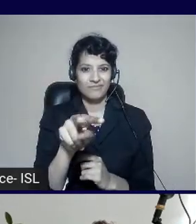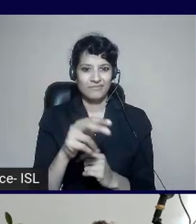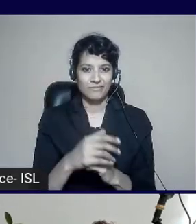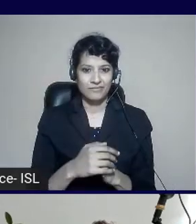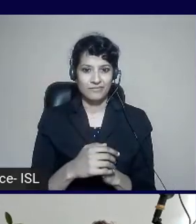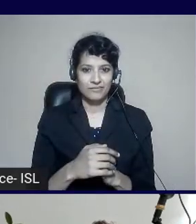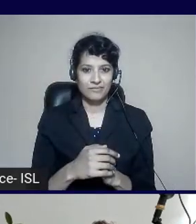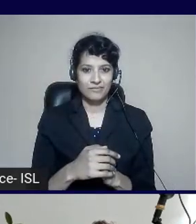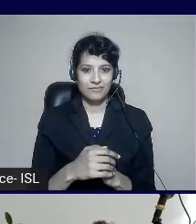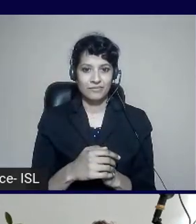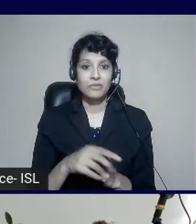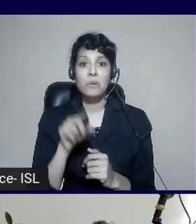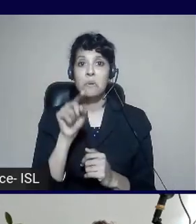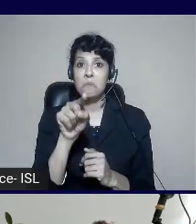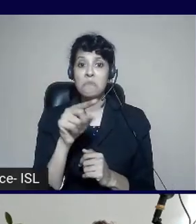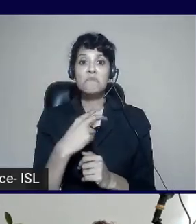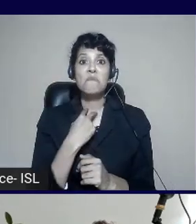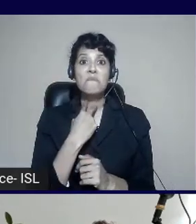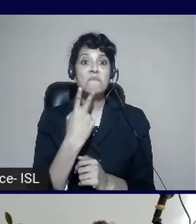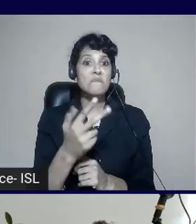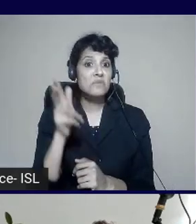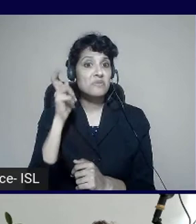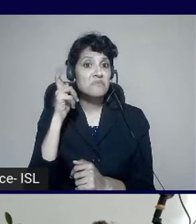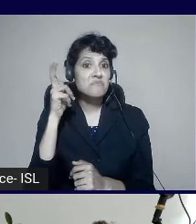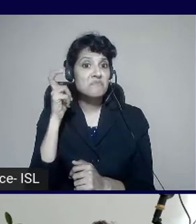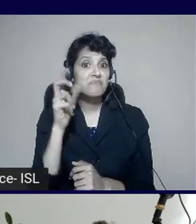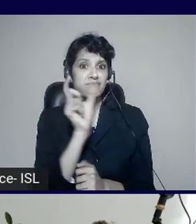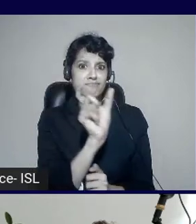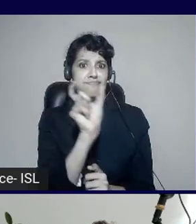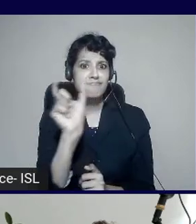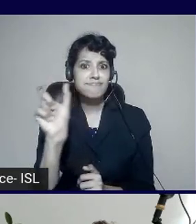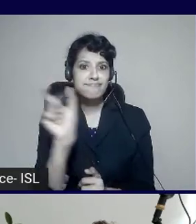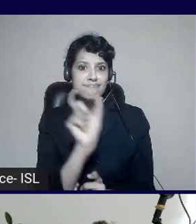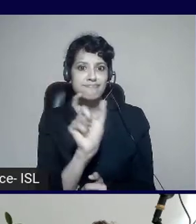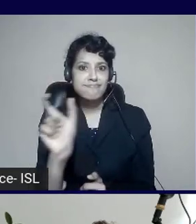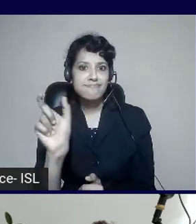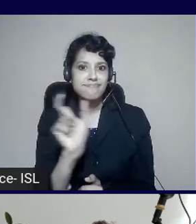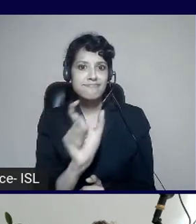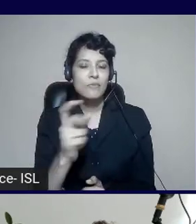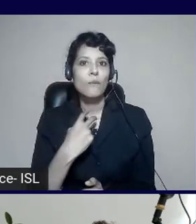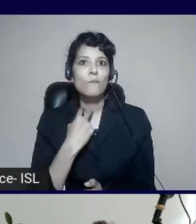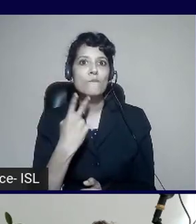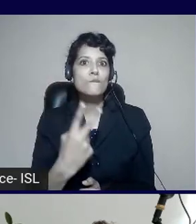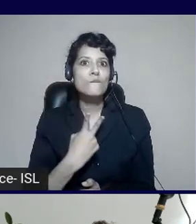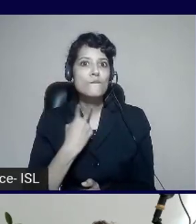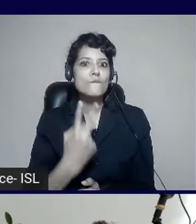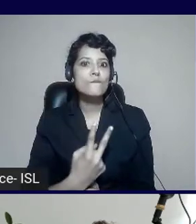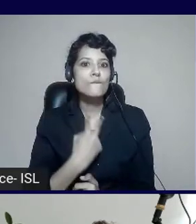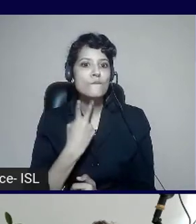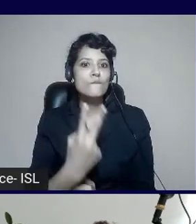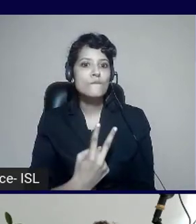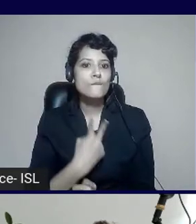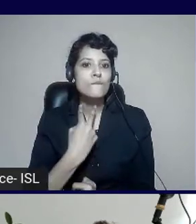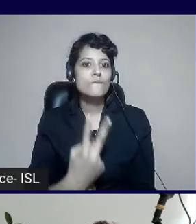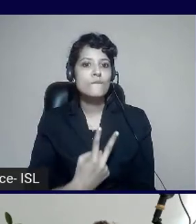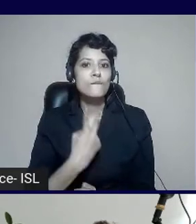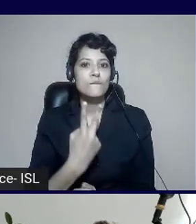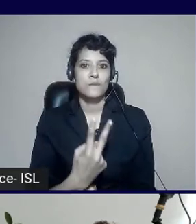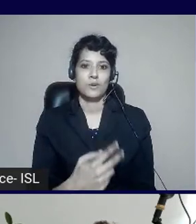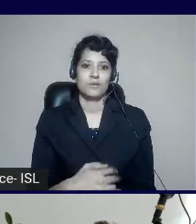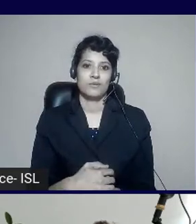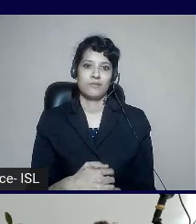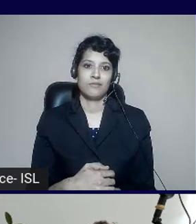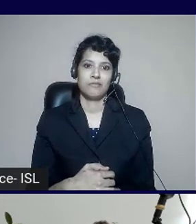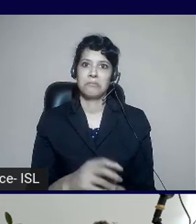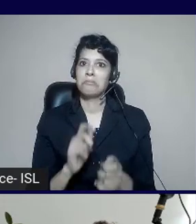louder though. Immersive Reader is a tool that implements proven techniques to improve reading comprehension for emerging readers. And I didn't have to change anything